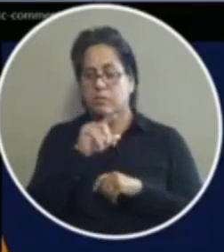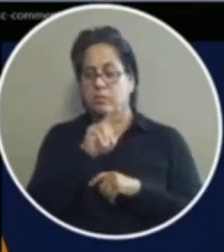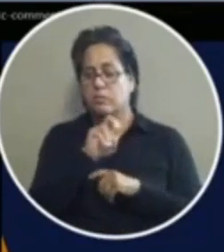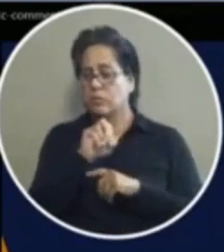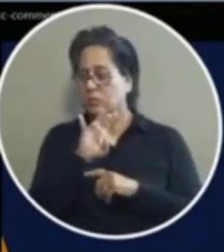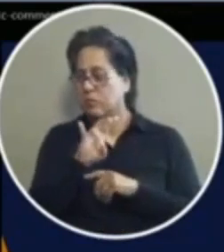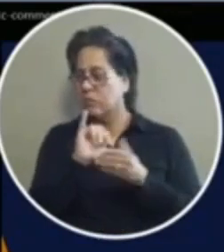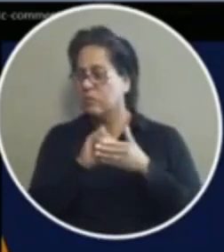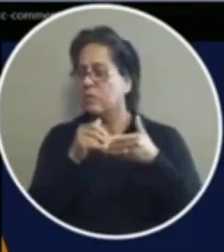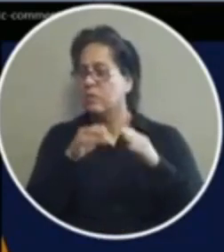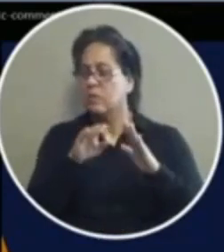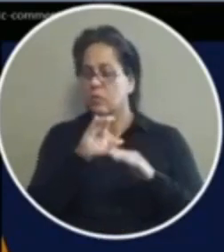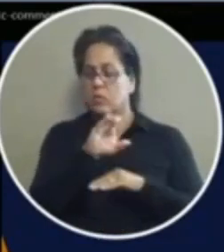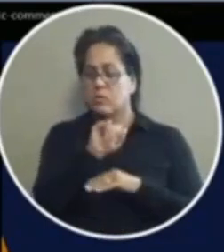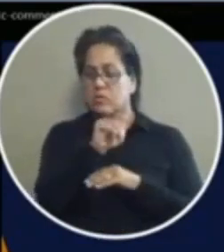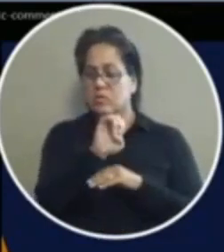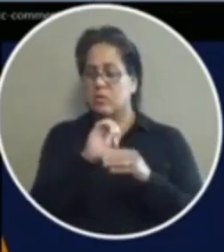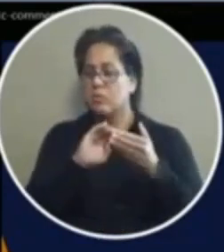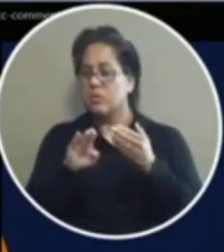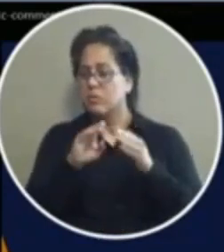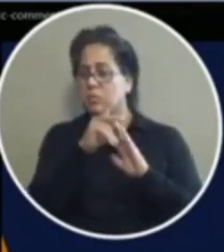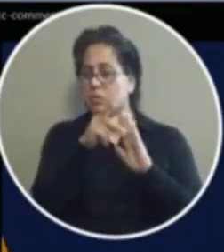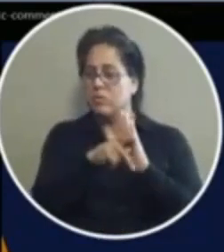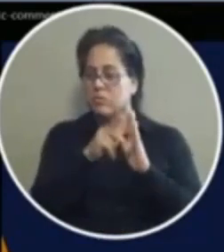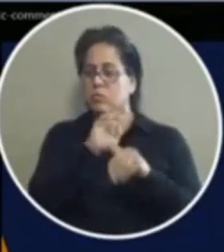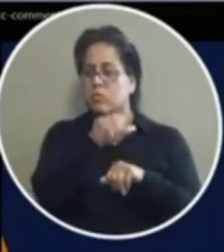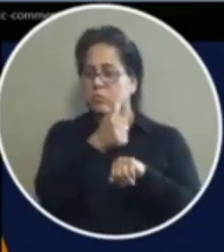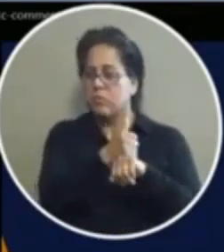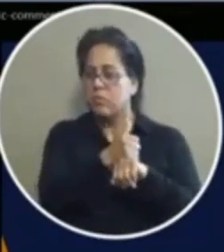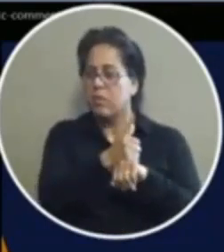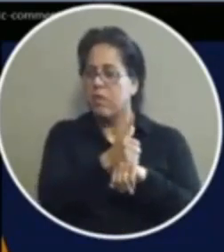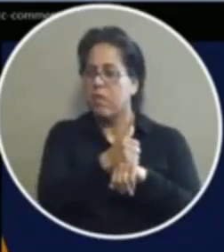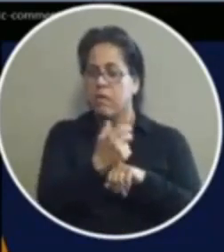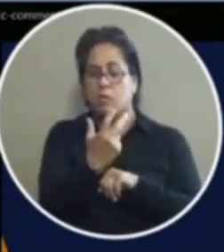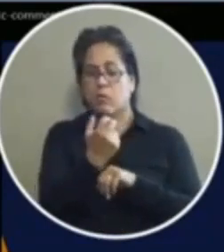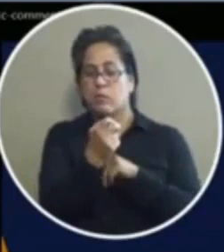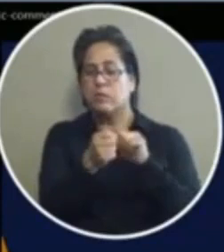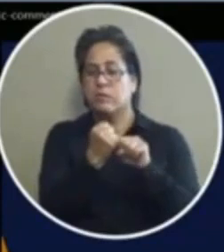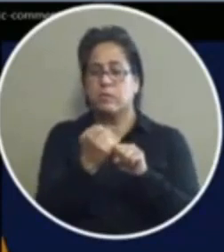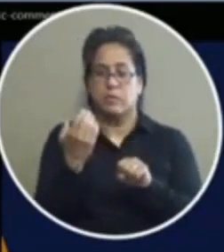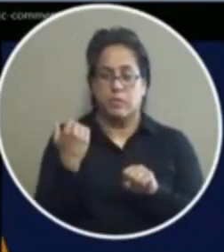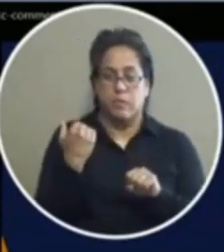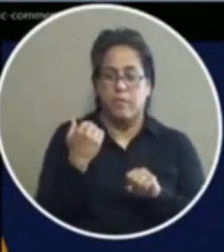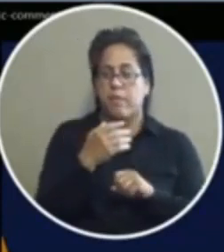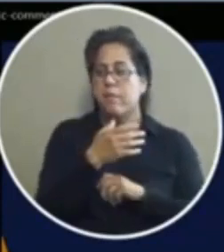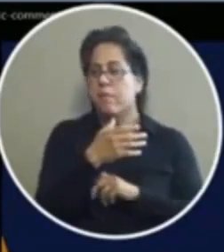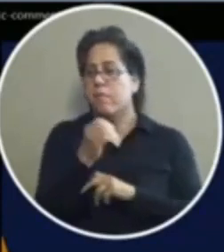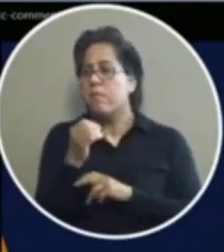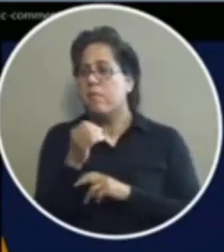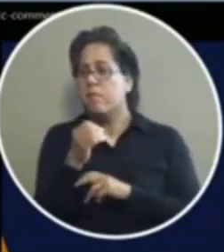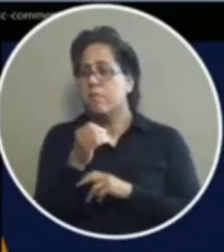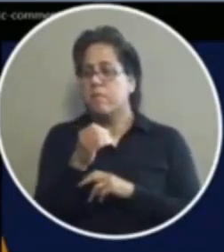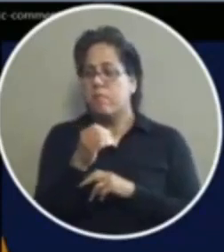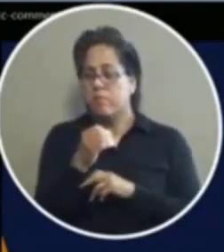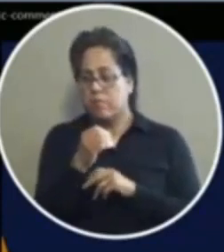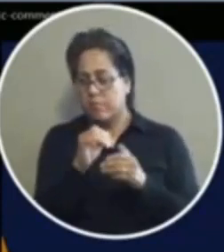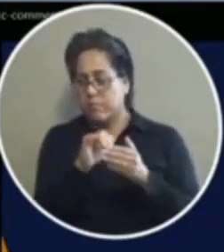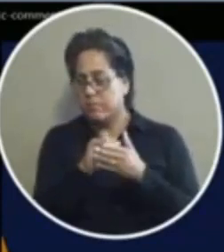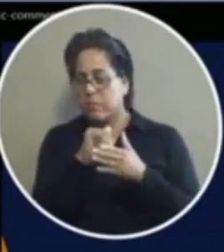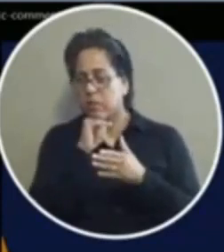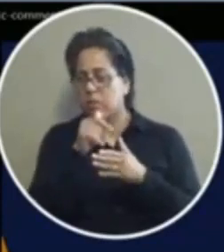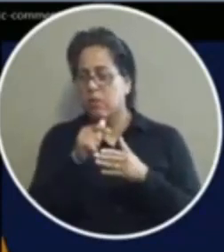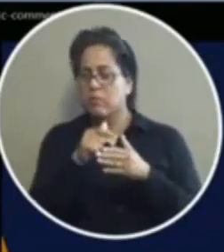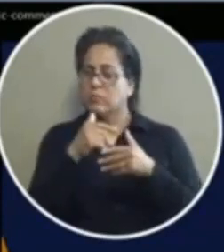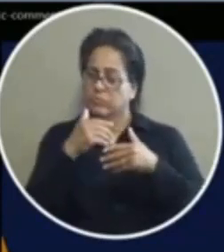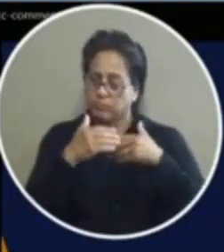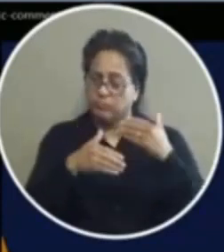that allows a site and release policy to be implemented this was 13 years ago it had to take us it has to take us this long to look forward